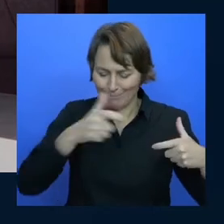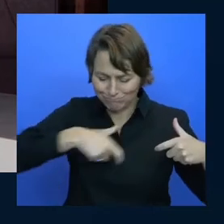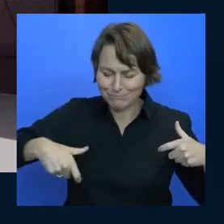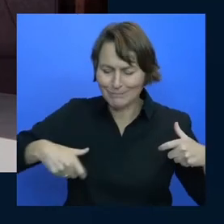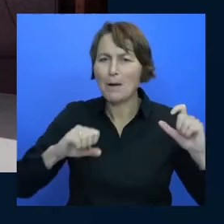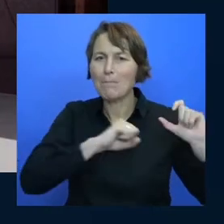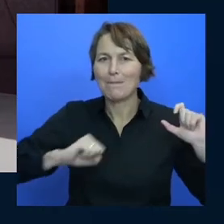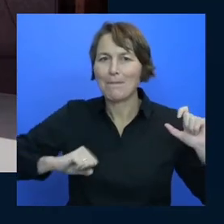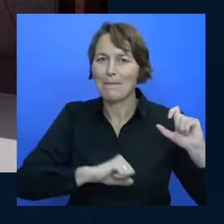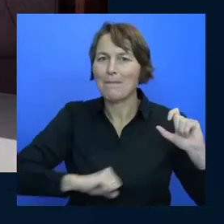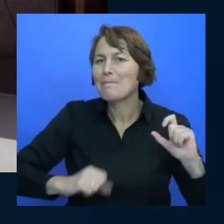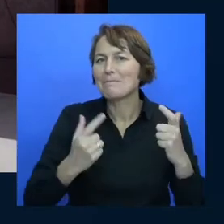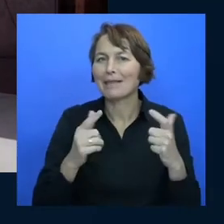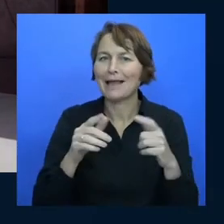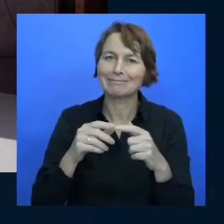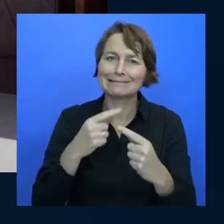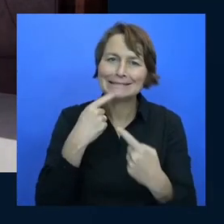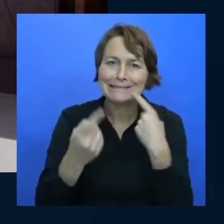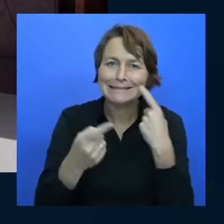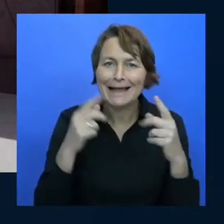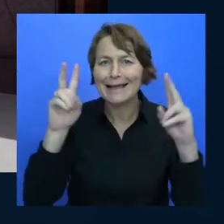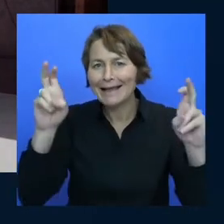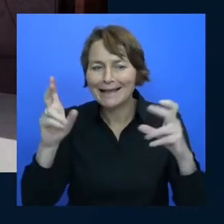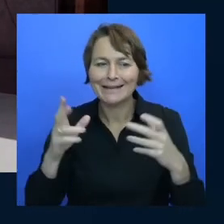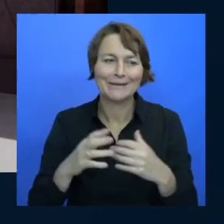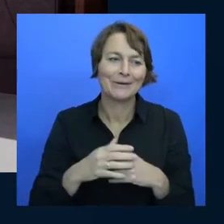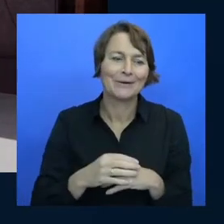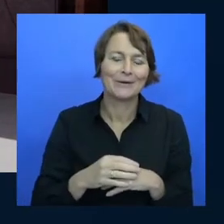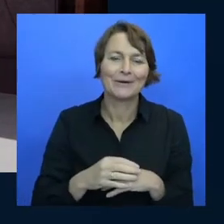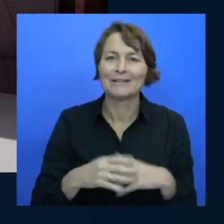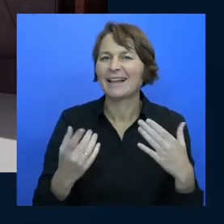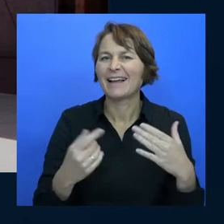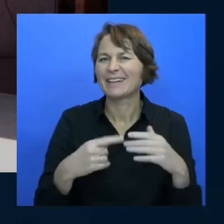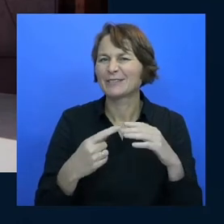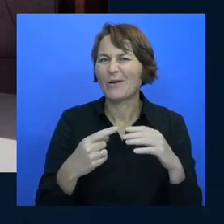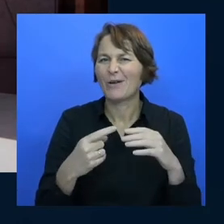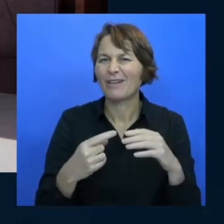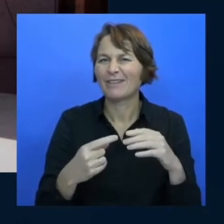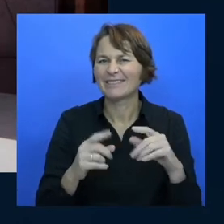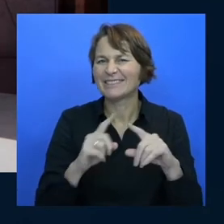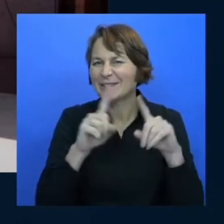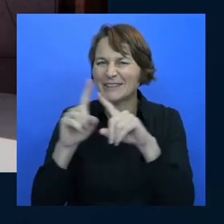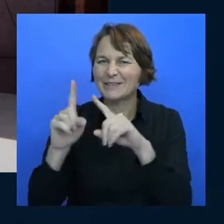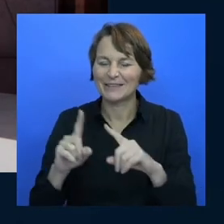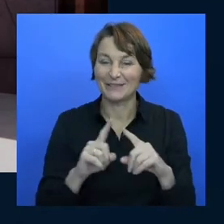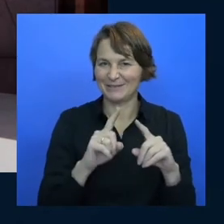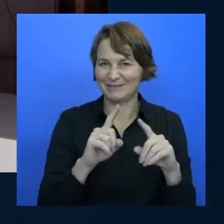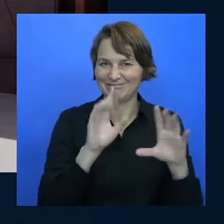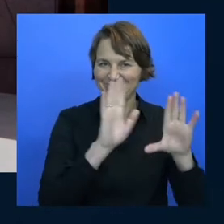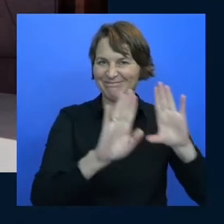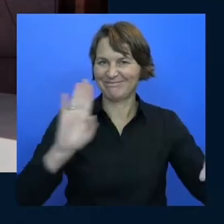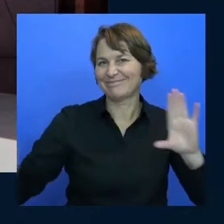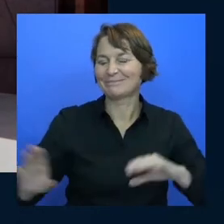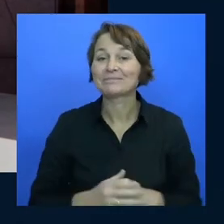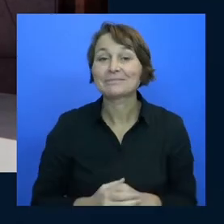type things but I'm on t public t spring all the t-shirt sites another weird thing that happens is every time I